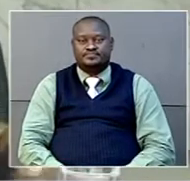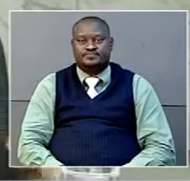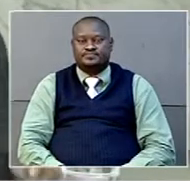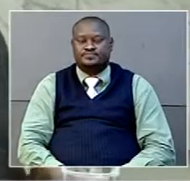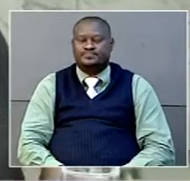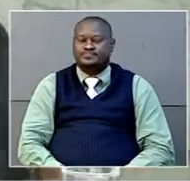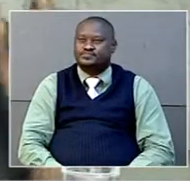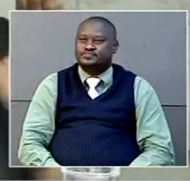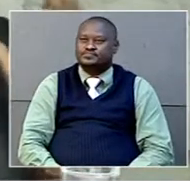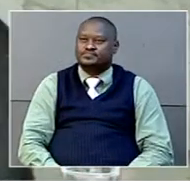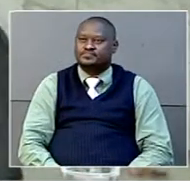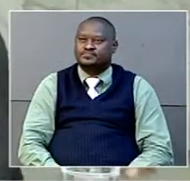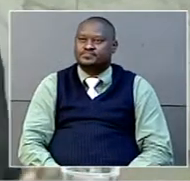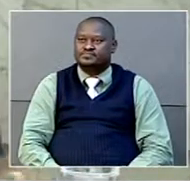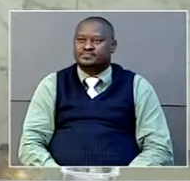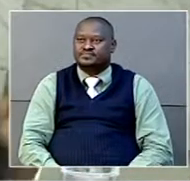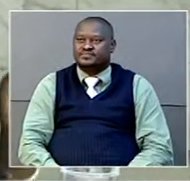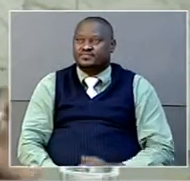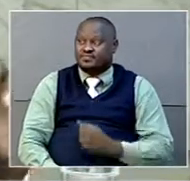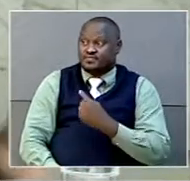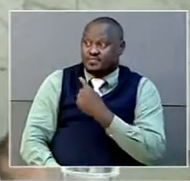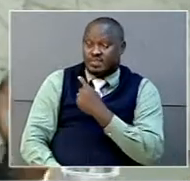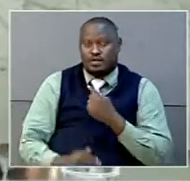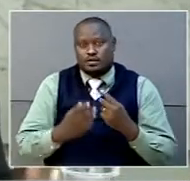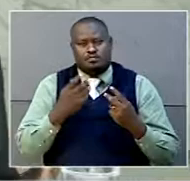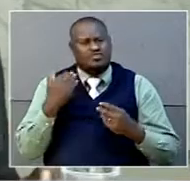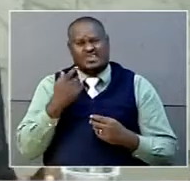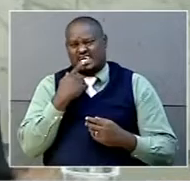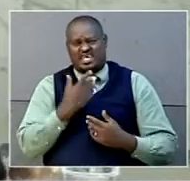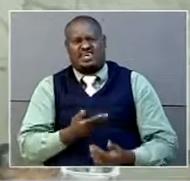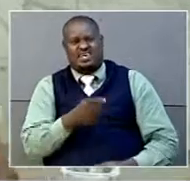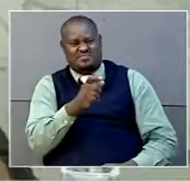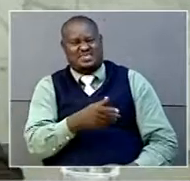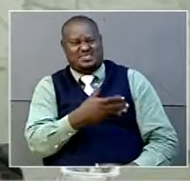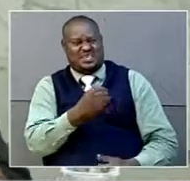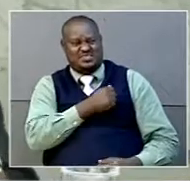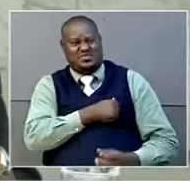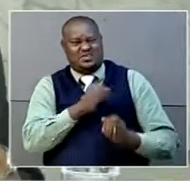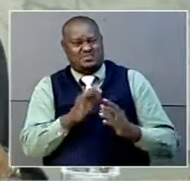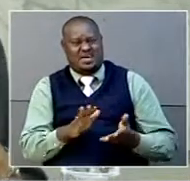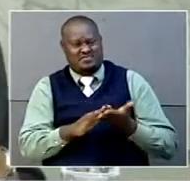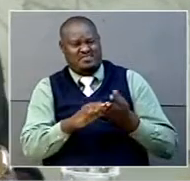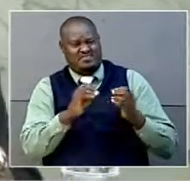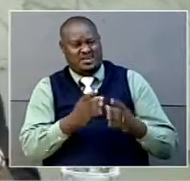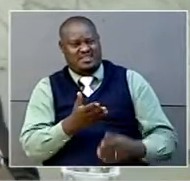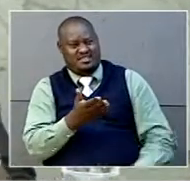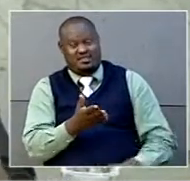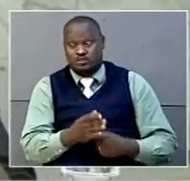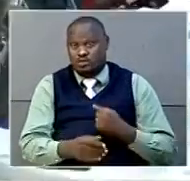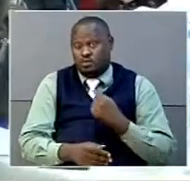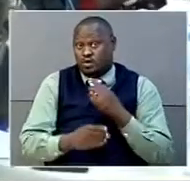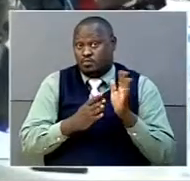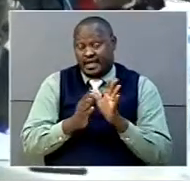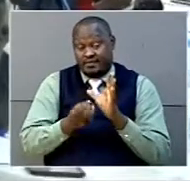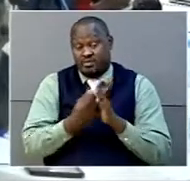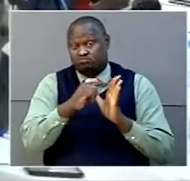I used to say others lack of repentance, the person doesn't show remorsefulness. In AB to harmonize sentencing guidelines,